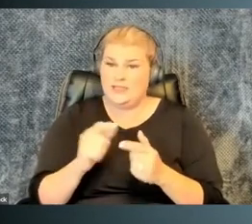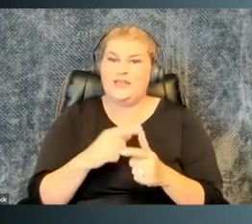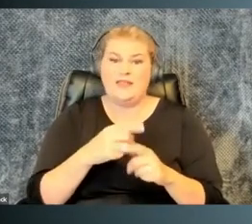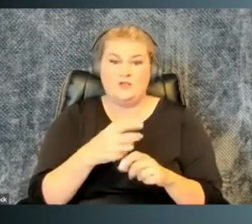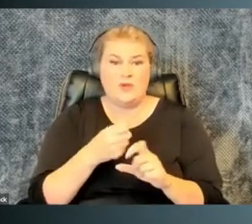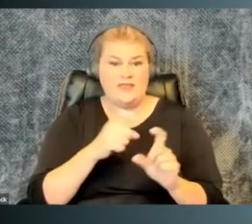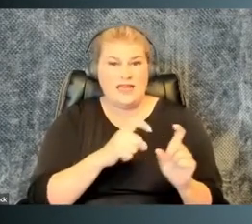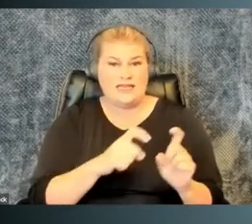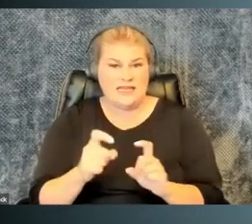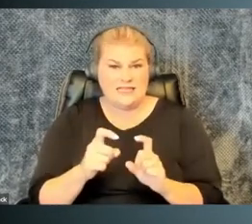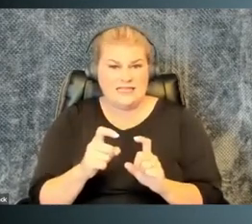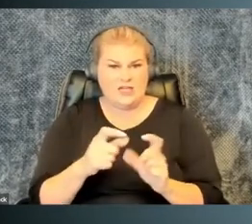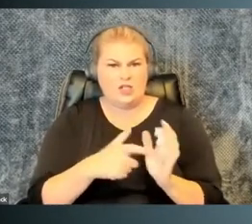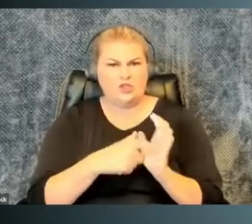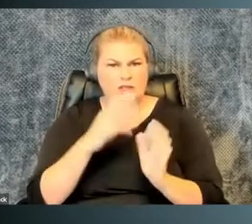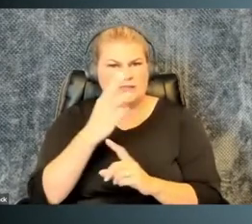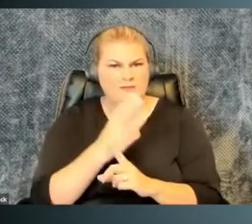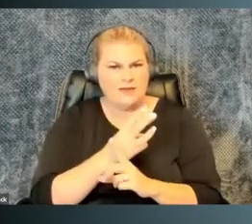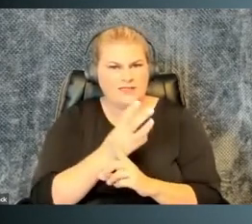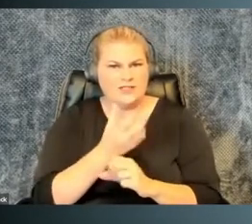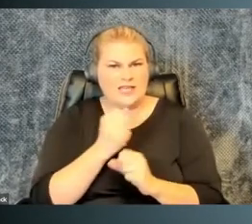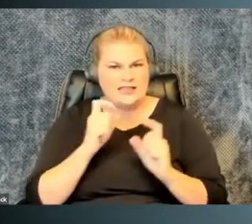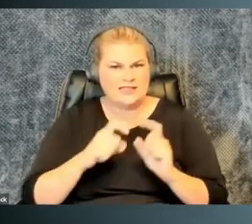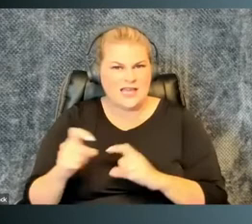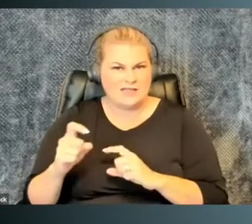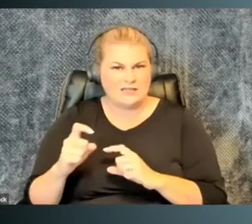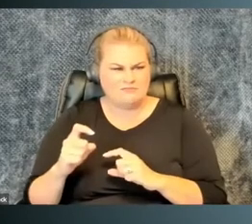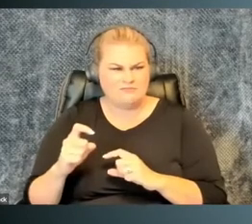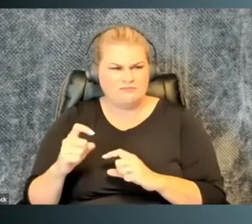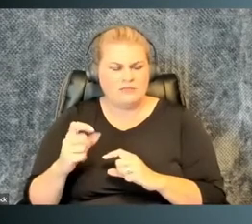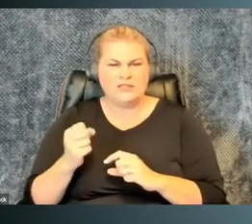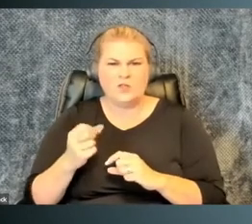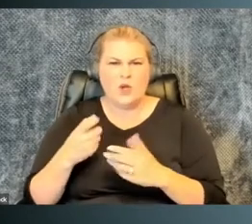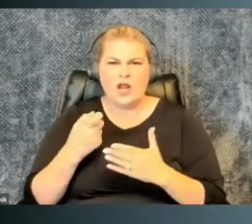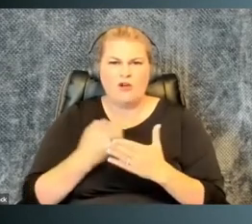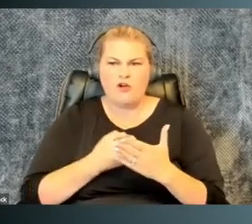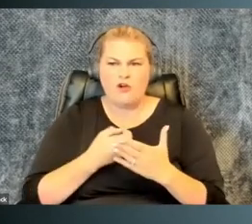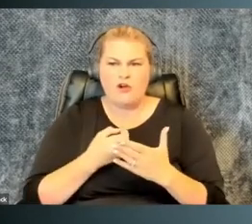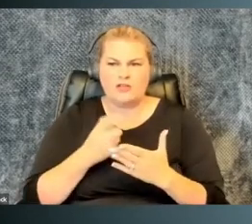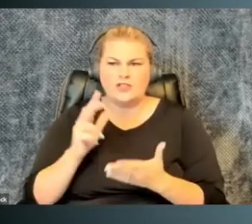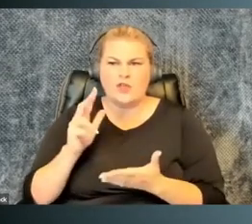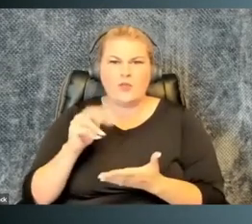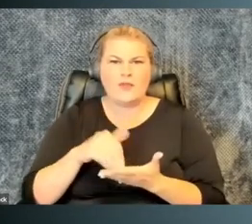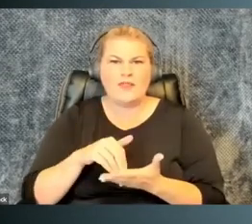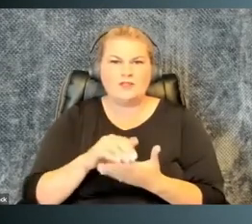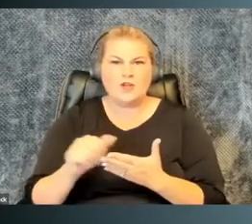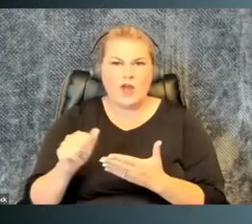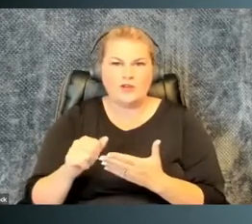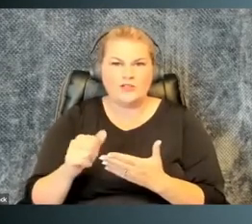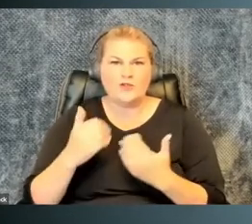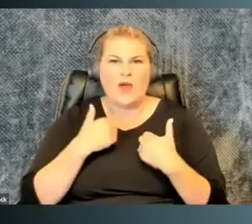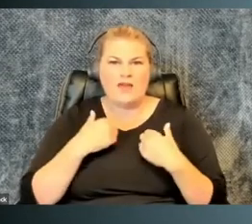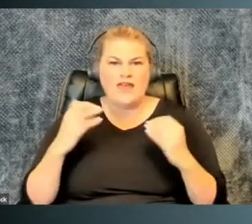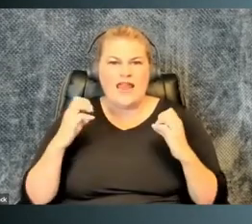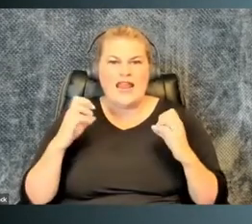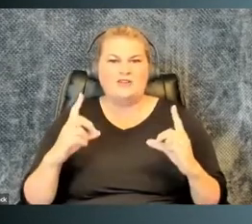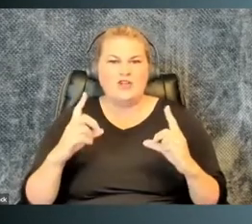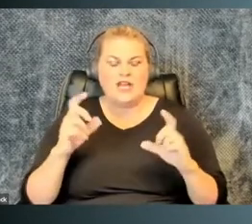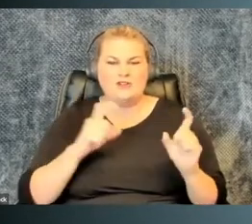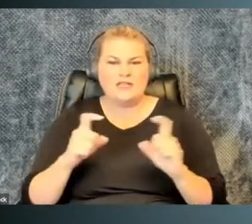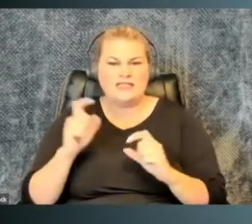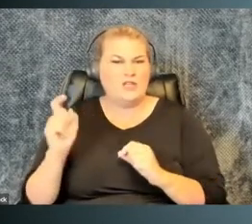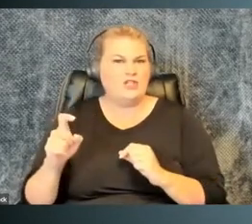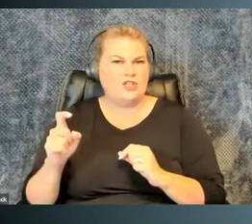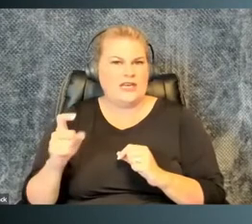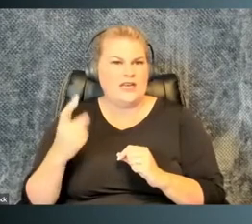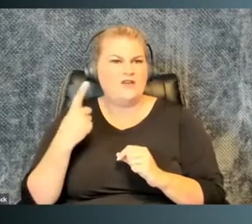And to get that testing, it took six months to get the testing, and it costs three thousand